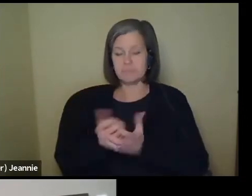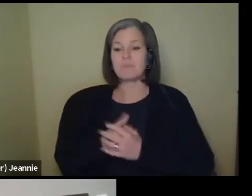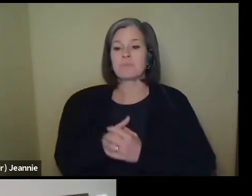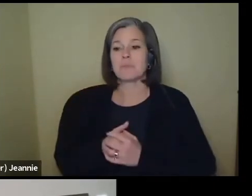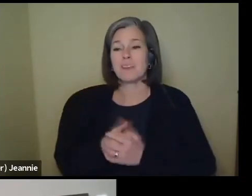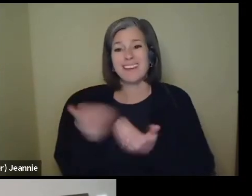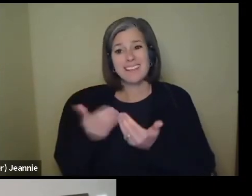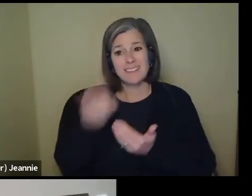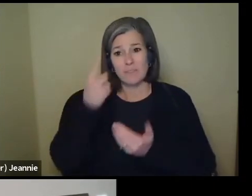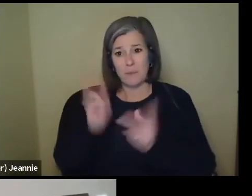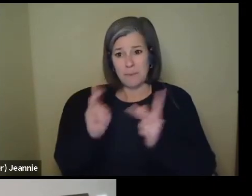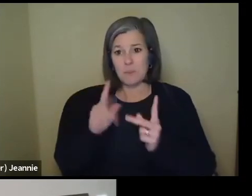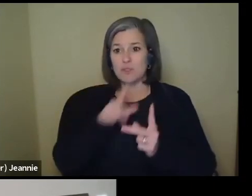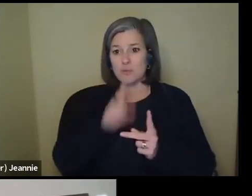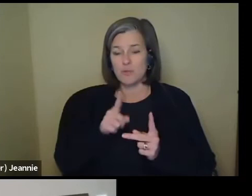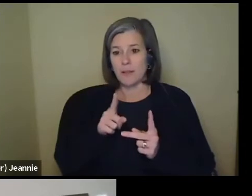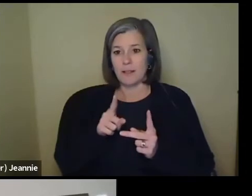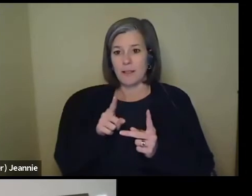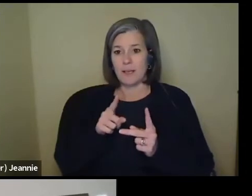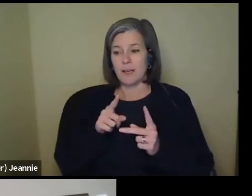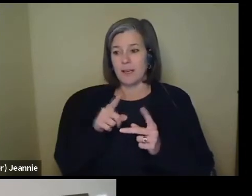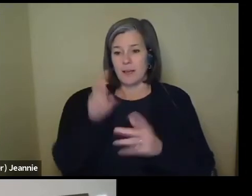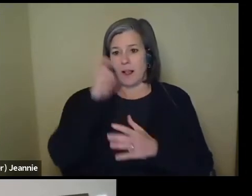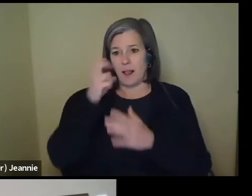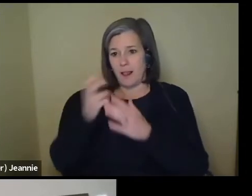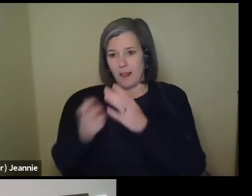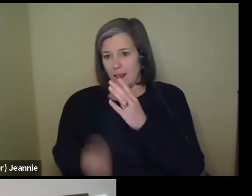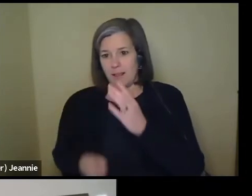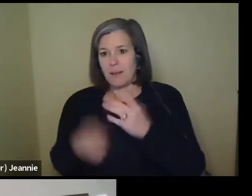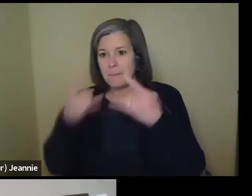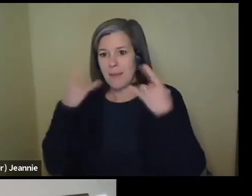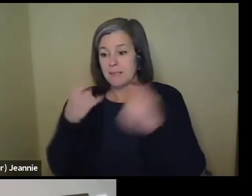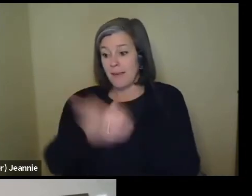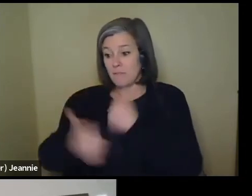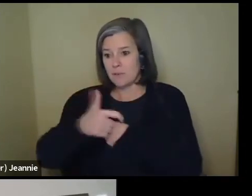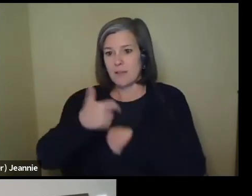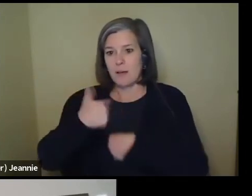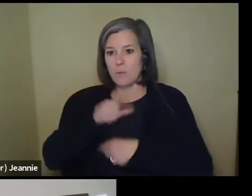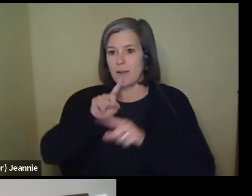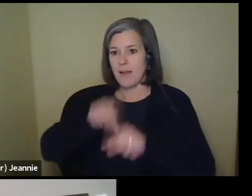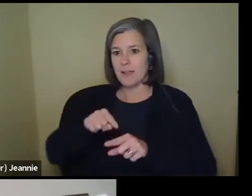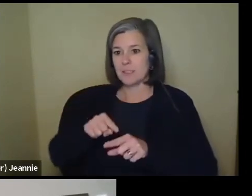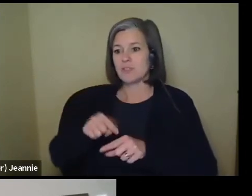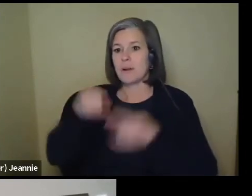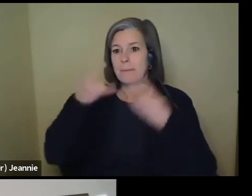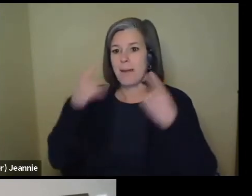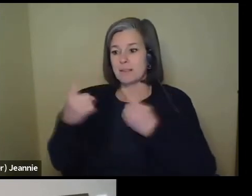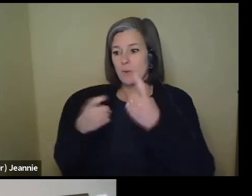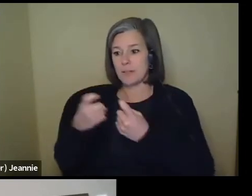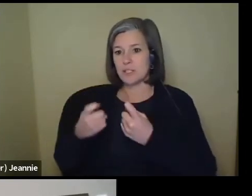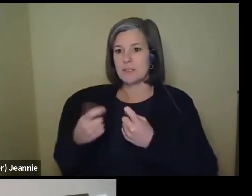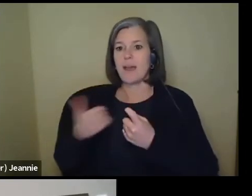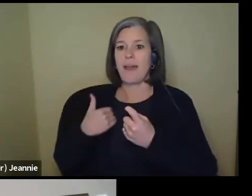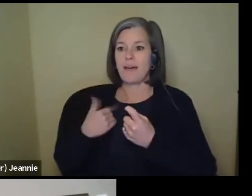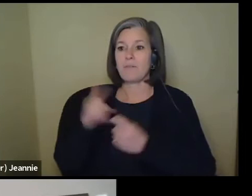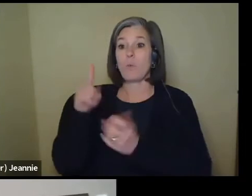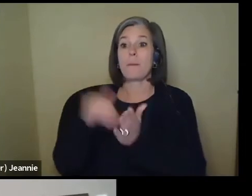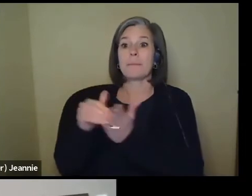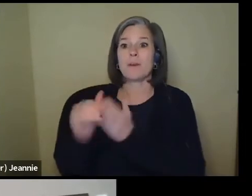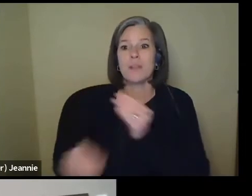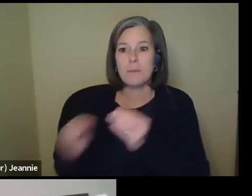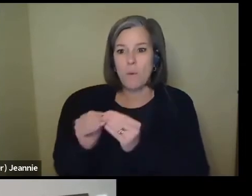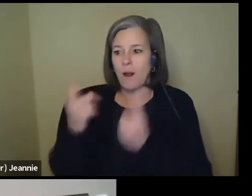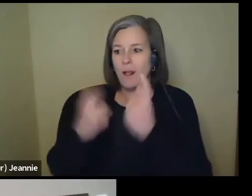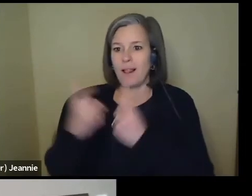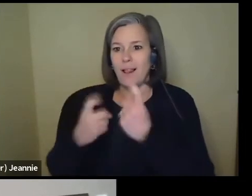people to like go down a mask rabbit hole and ask. Every time we answer mask questions, there's a million more mask questions that come up. And so